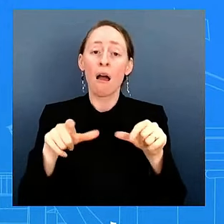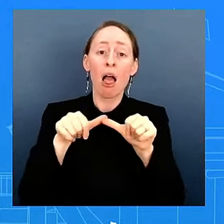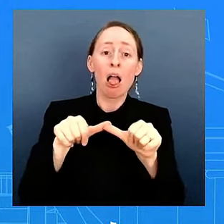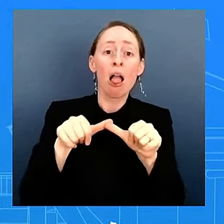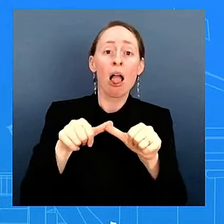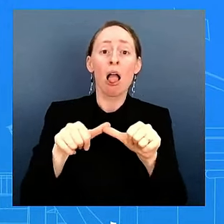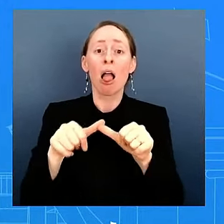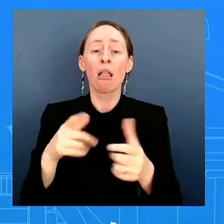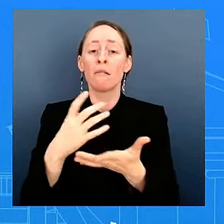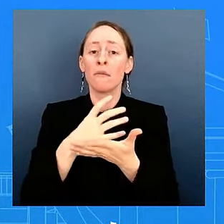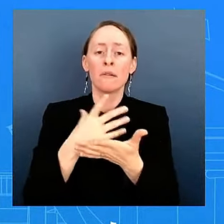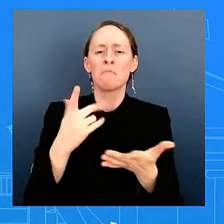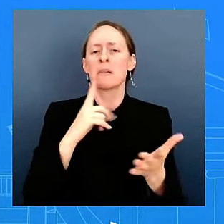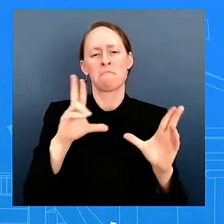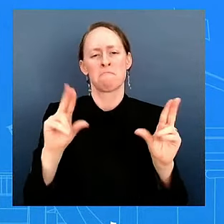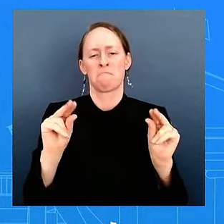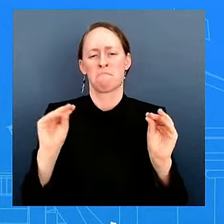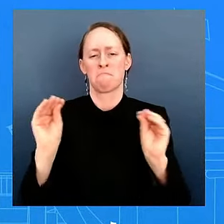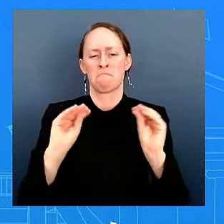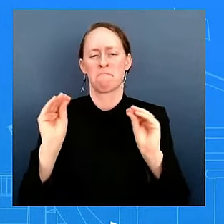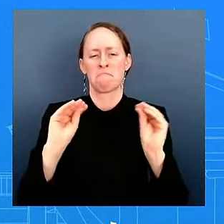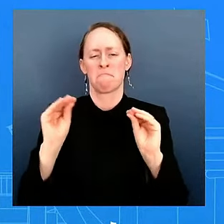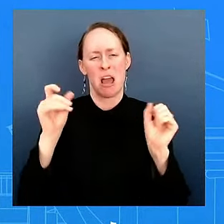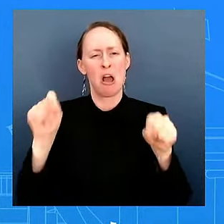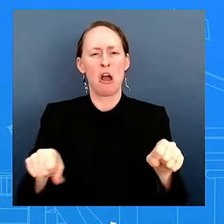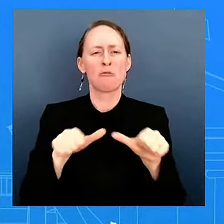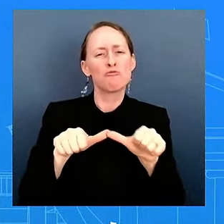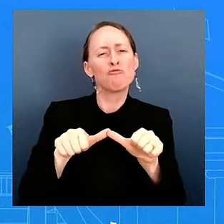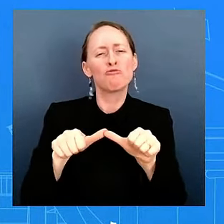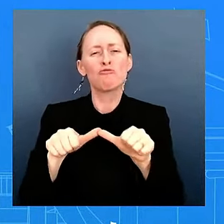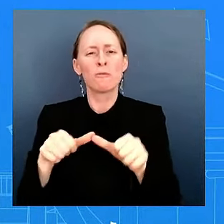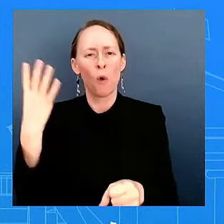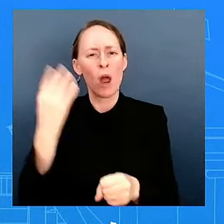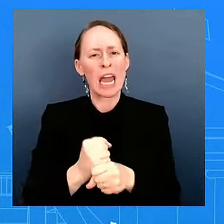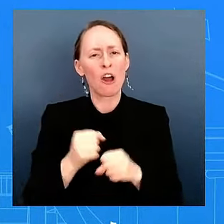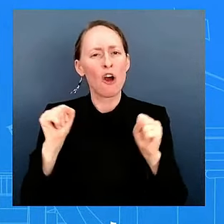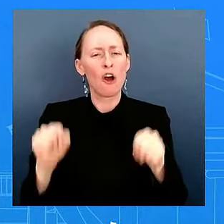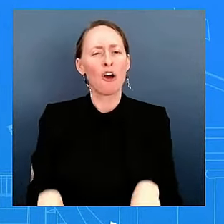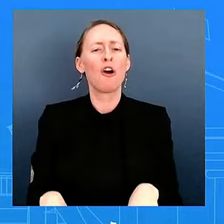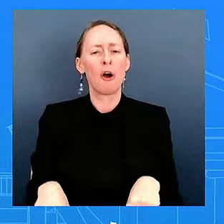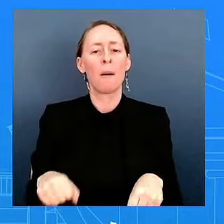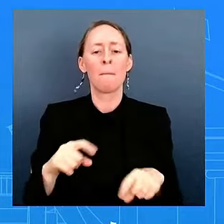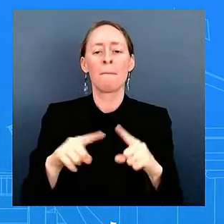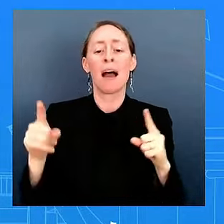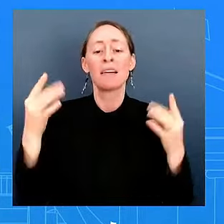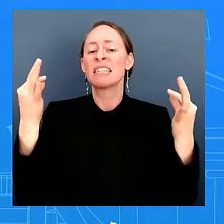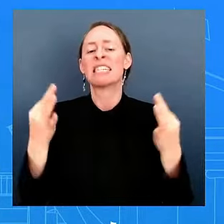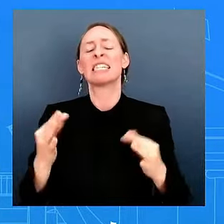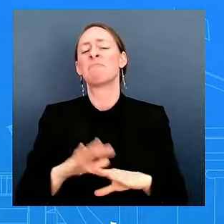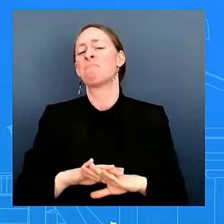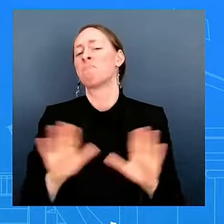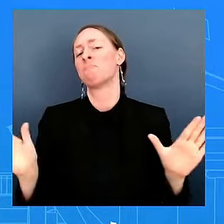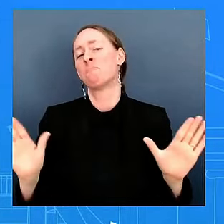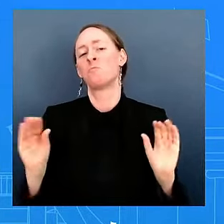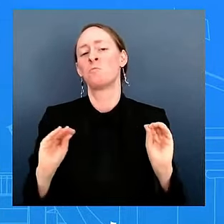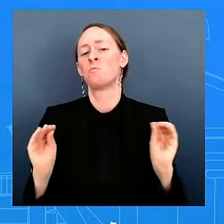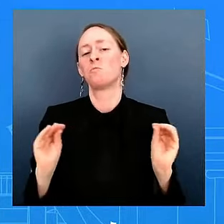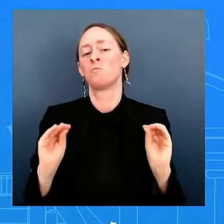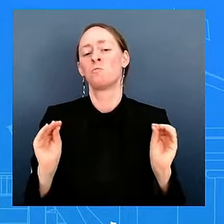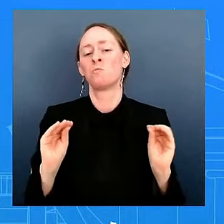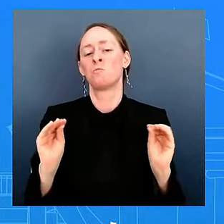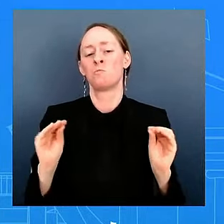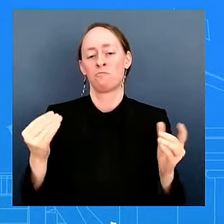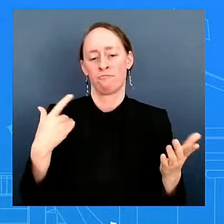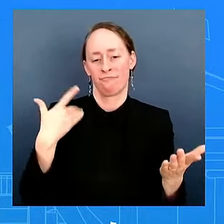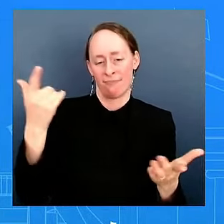four years. That's why he decided to run for re-election. But I would let the Speaker speak for herself. I'm speaking for the President